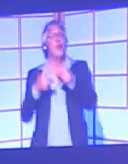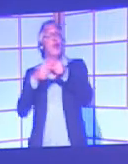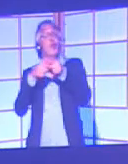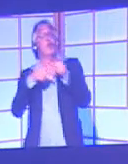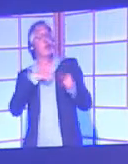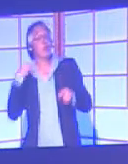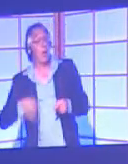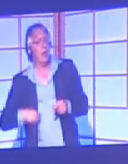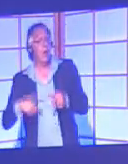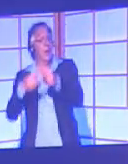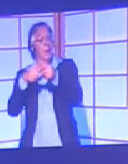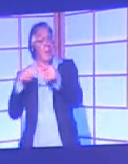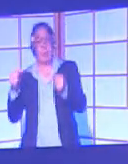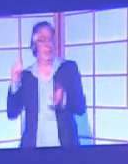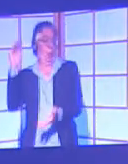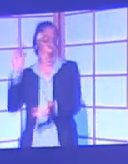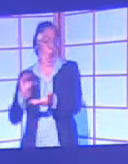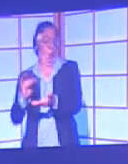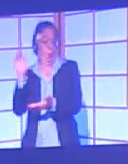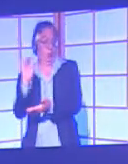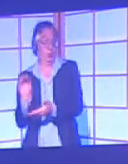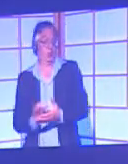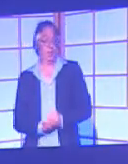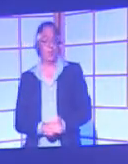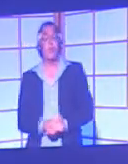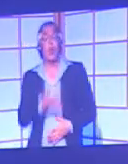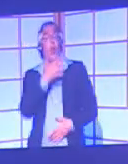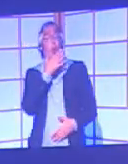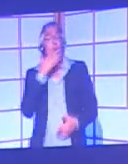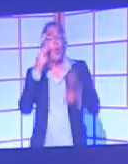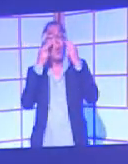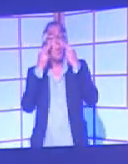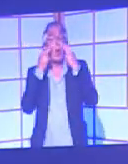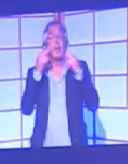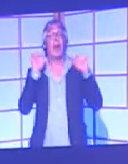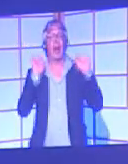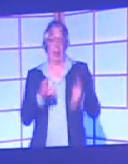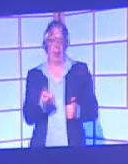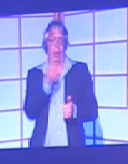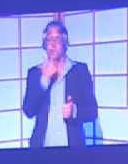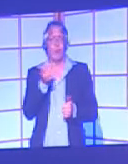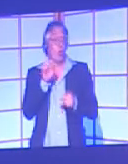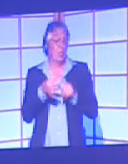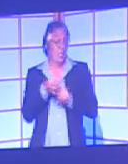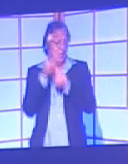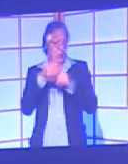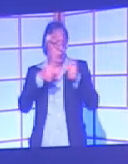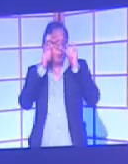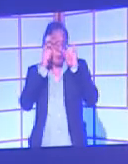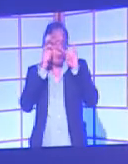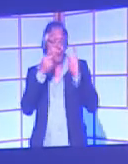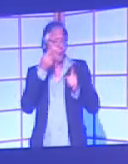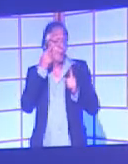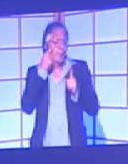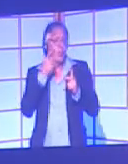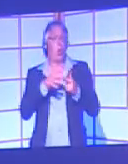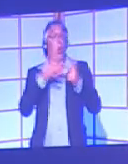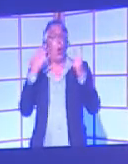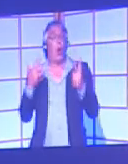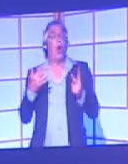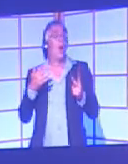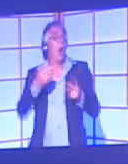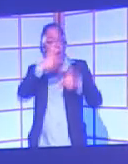descent. There are several treatments for colour blindness, such as corrective lenses, devices that translate colour into sound,